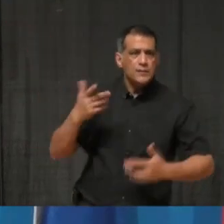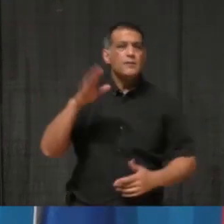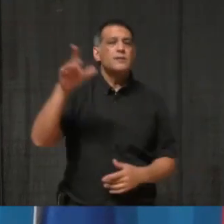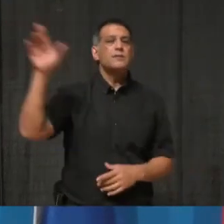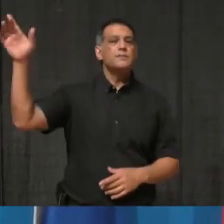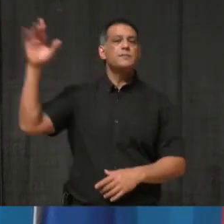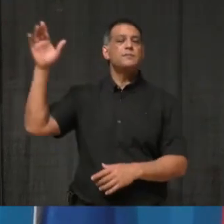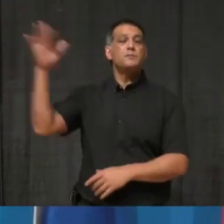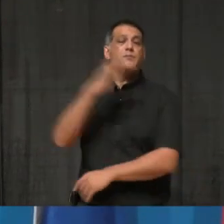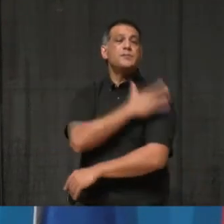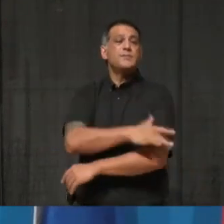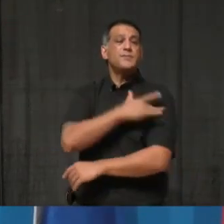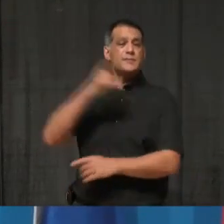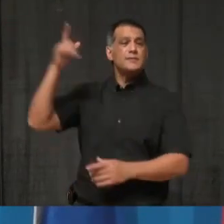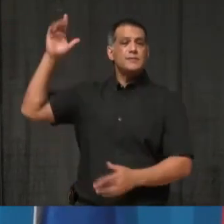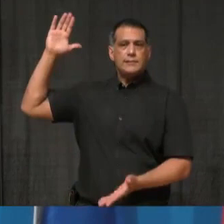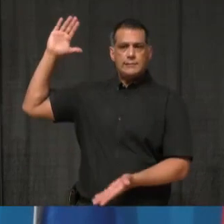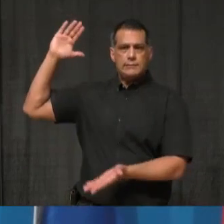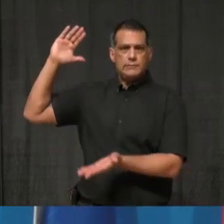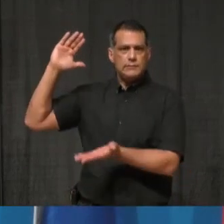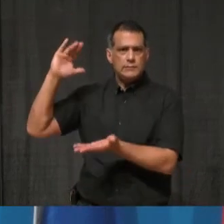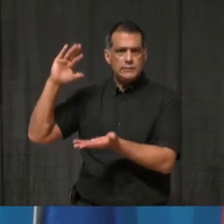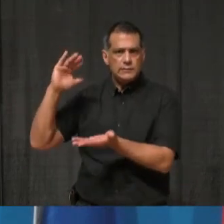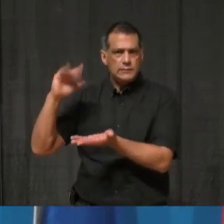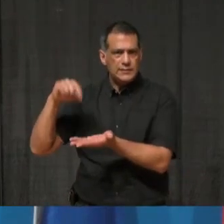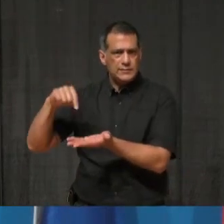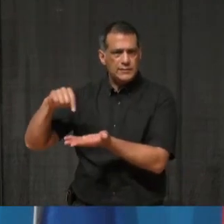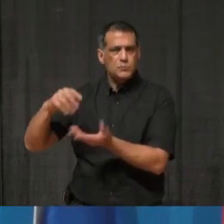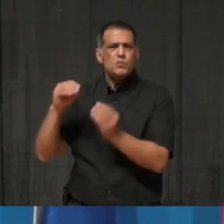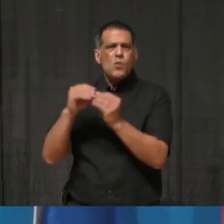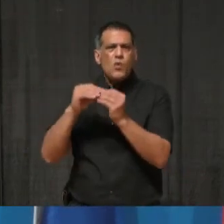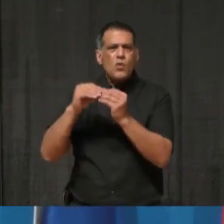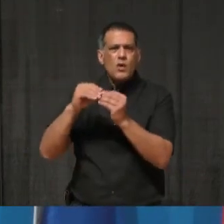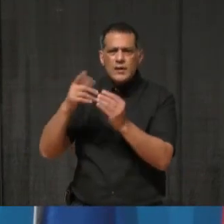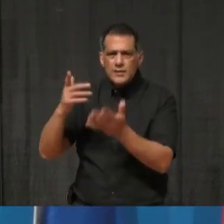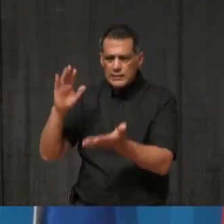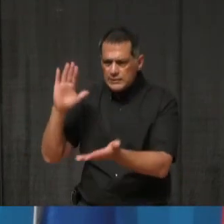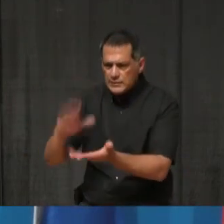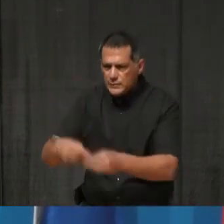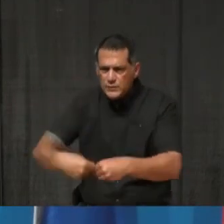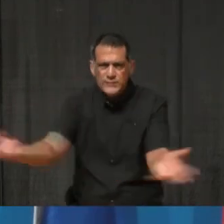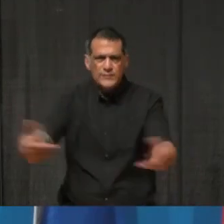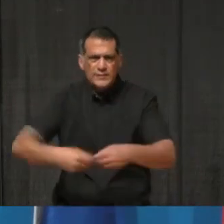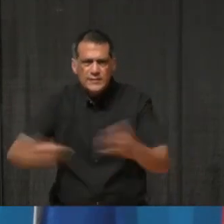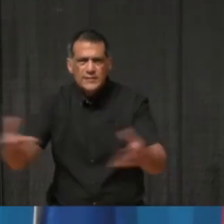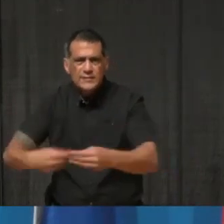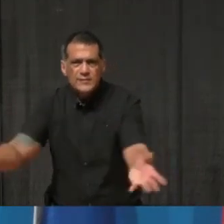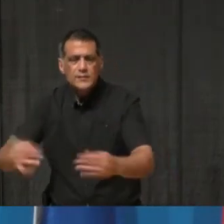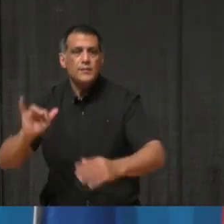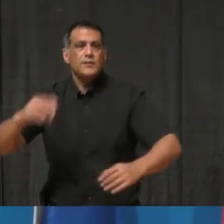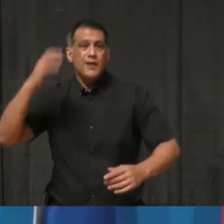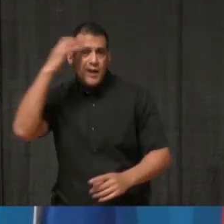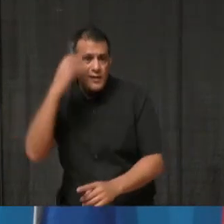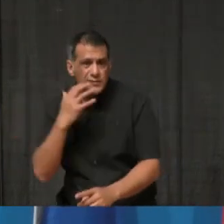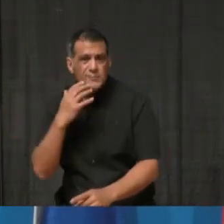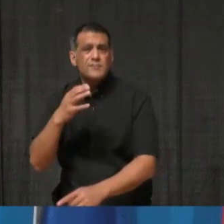coming weeks will also result in more reductions in available vaccine at our hospitals and clinics.